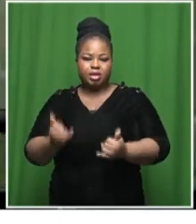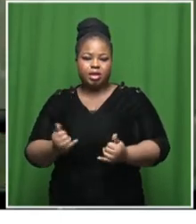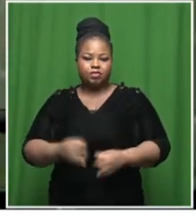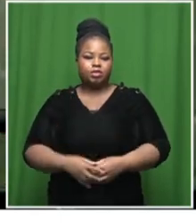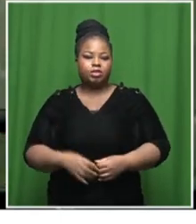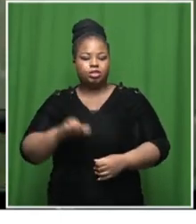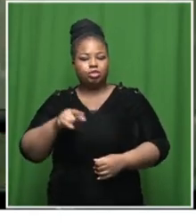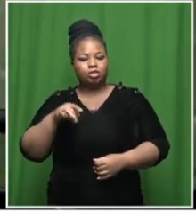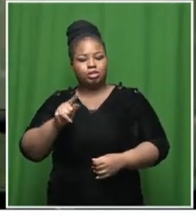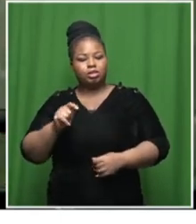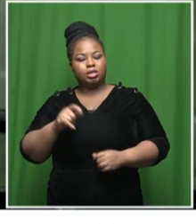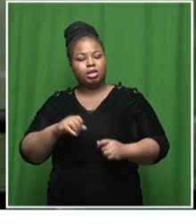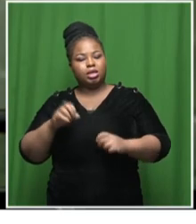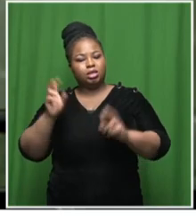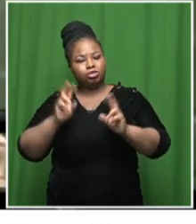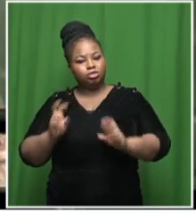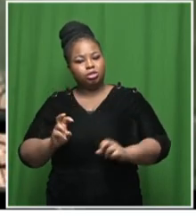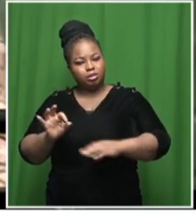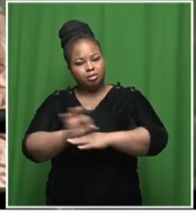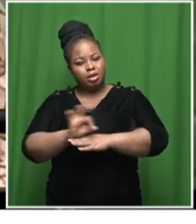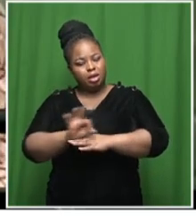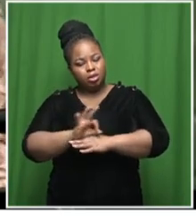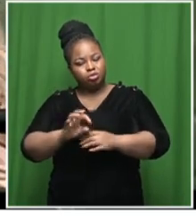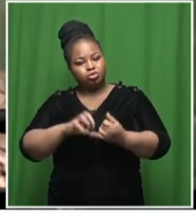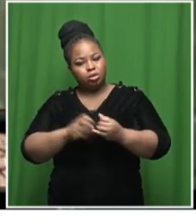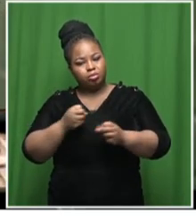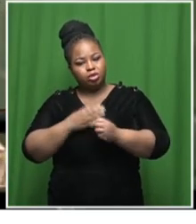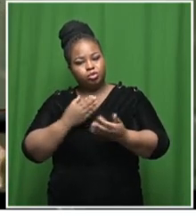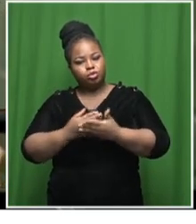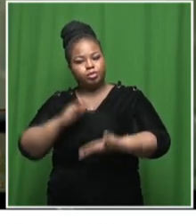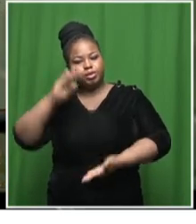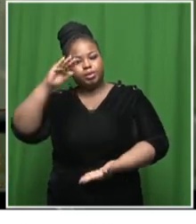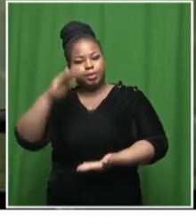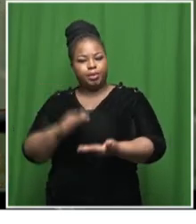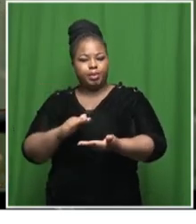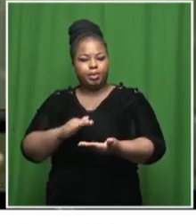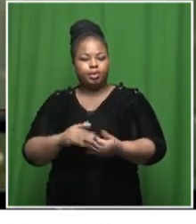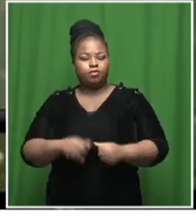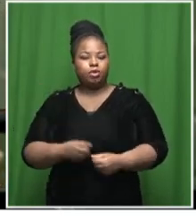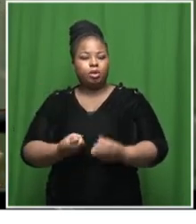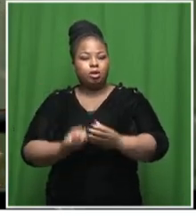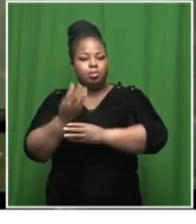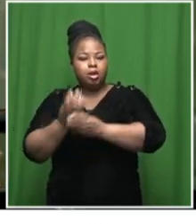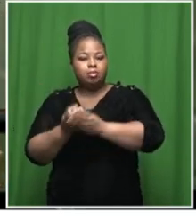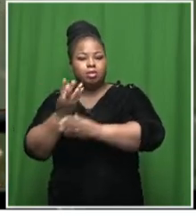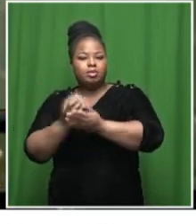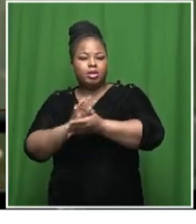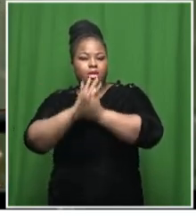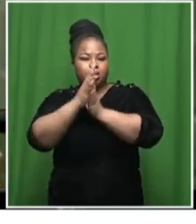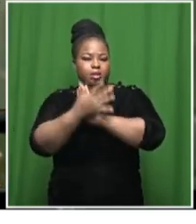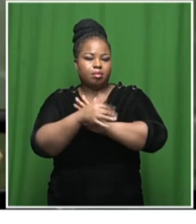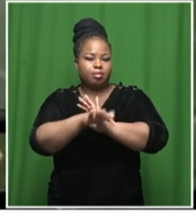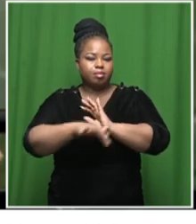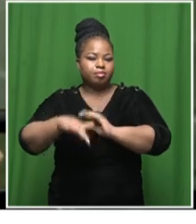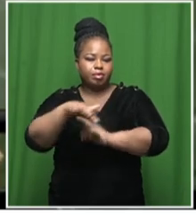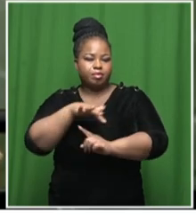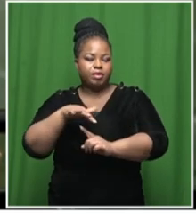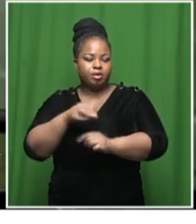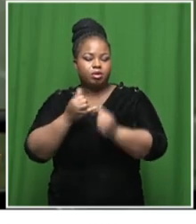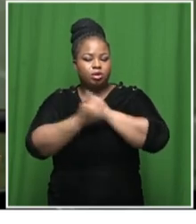energy transition plan to significantly reduce harmful emissions in our country